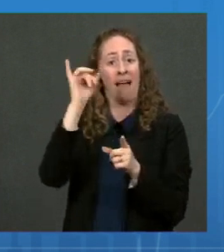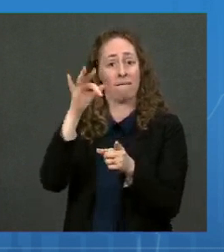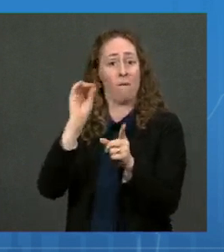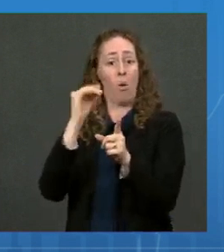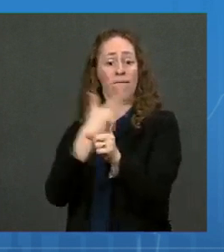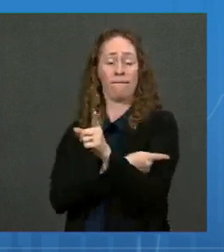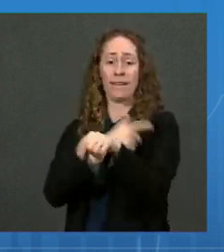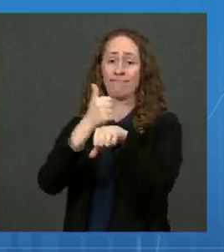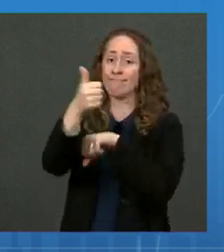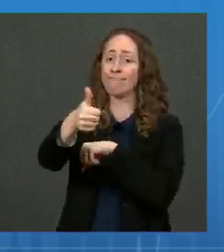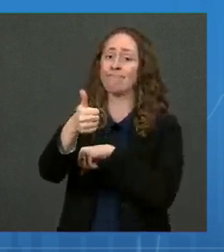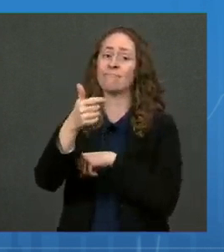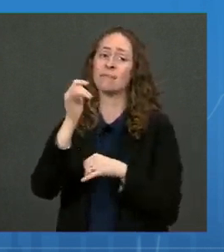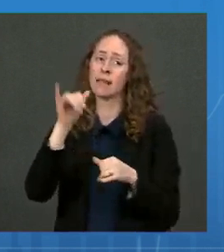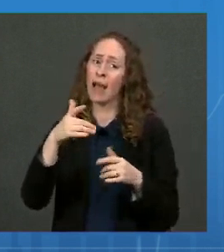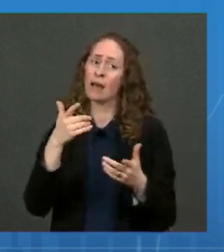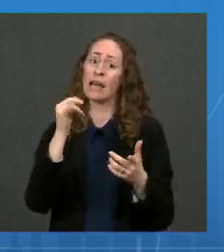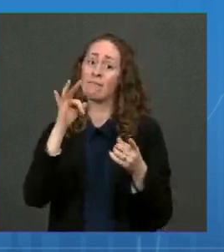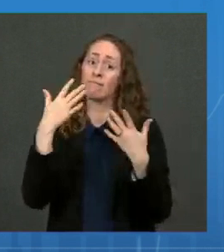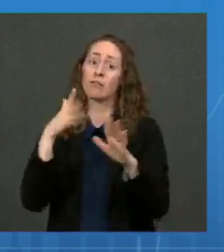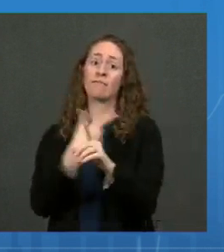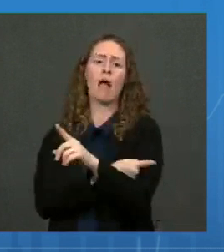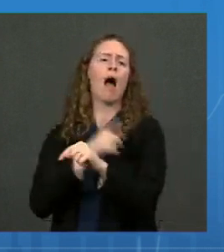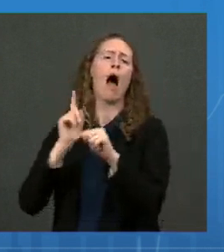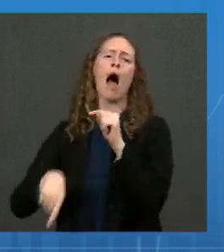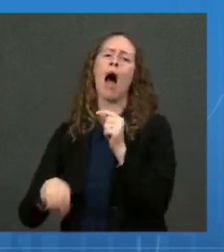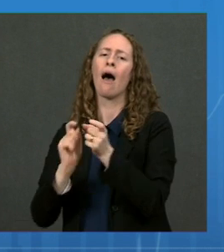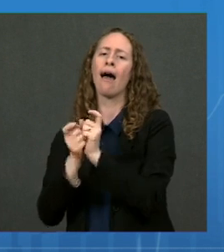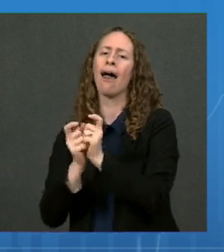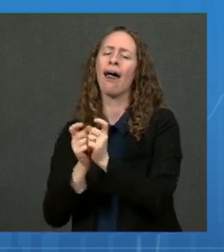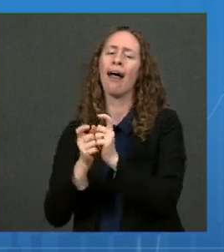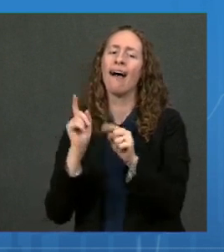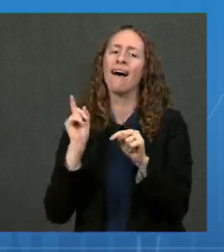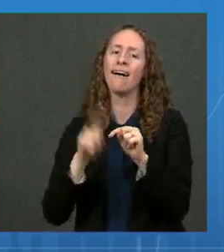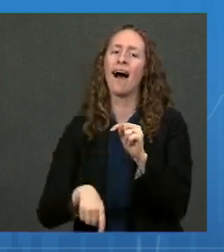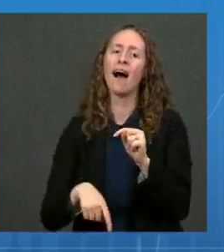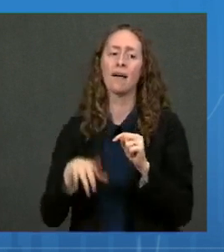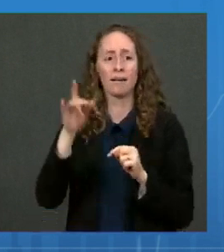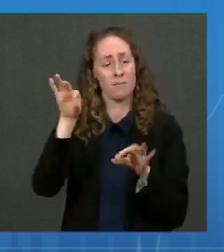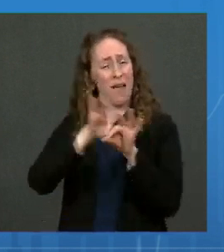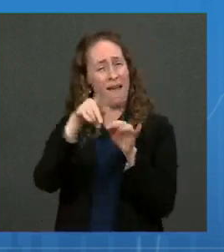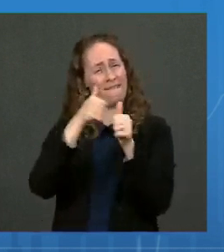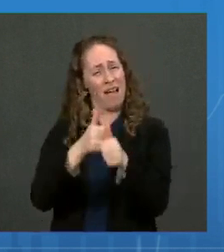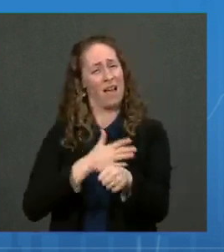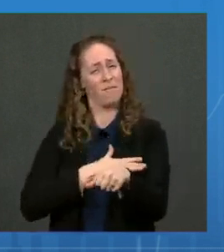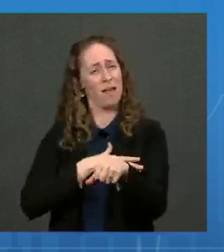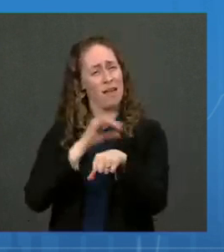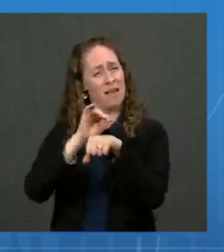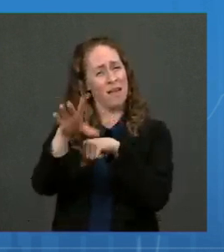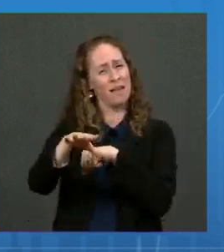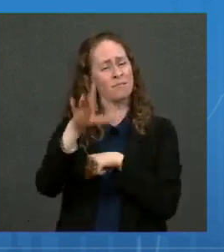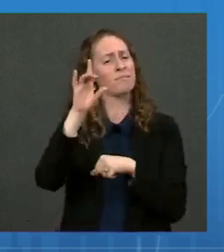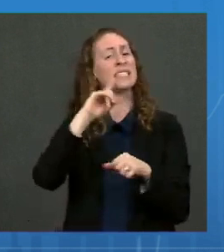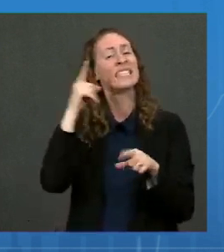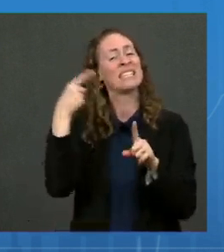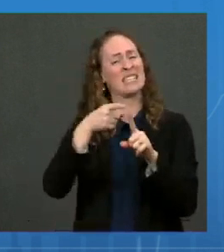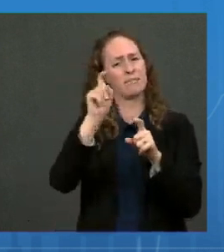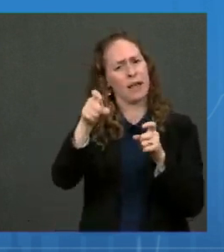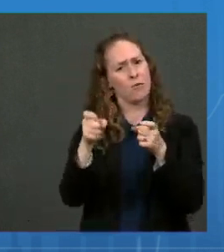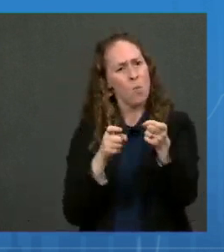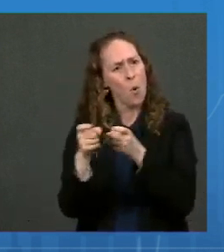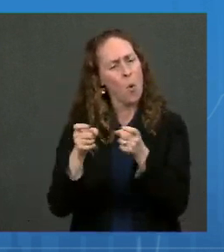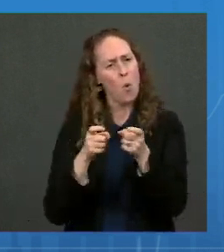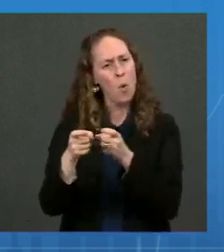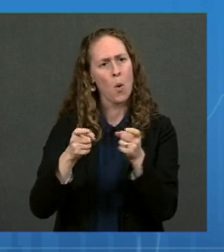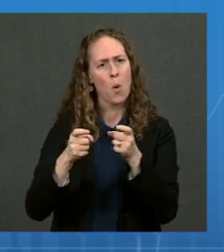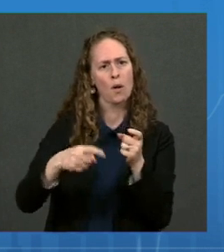long as you get back to what I mentioned in my presentation, control of the dynamics of virus in the community,